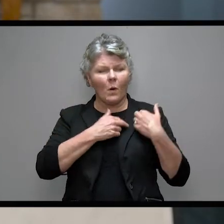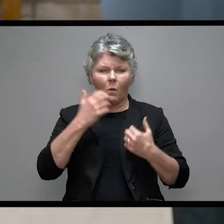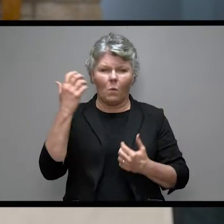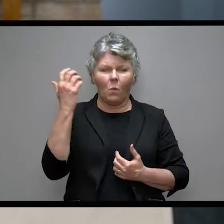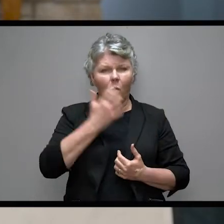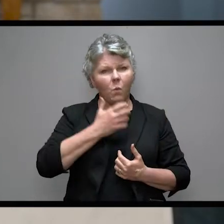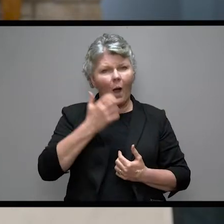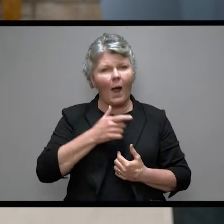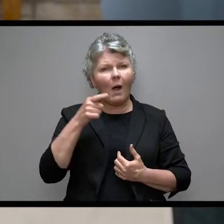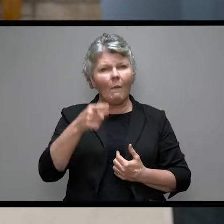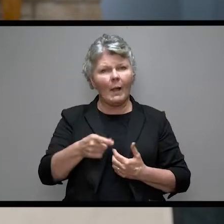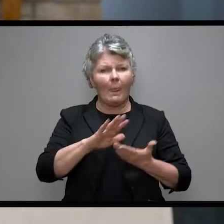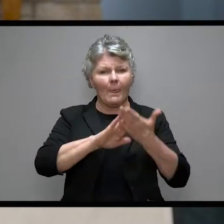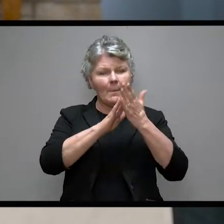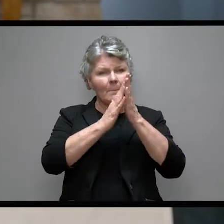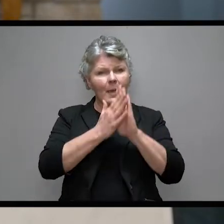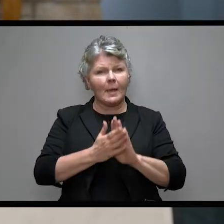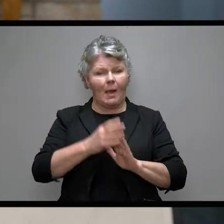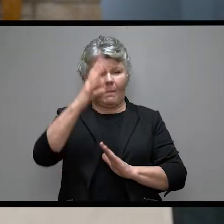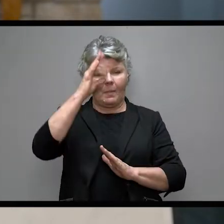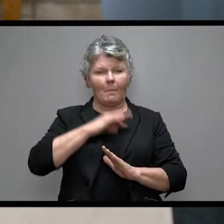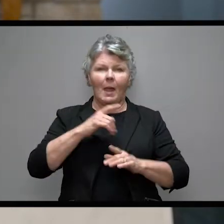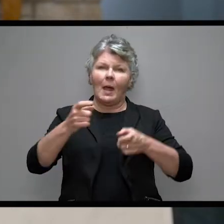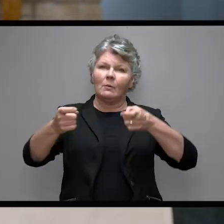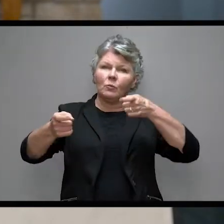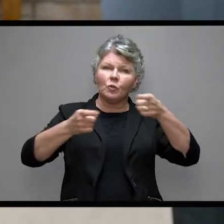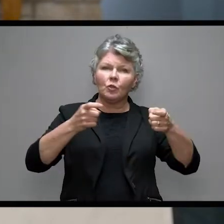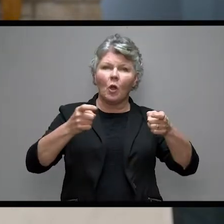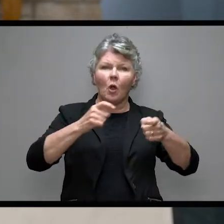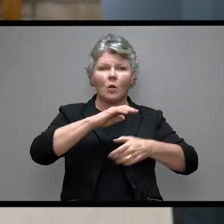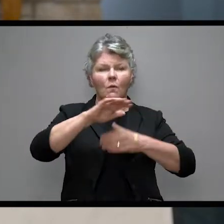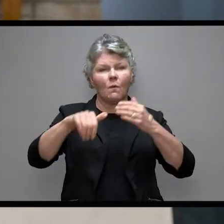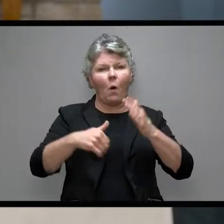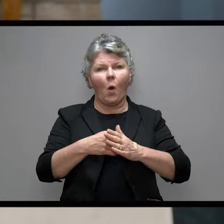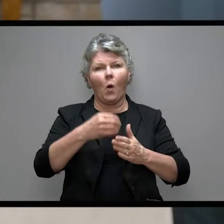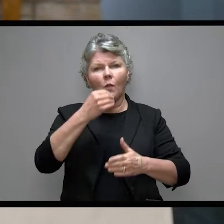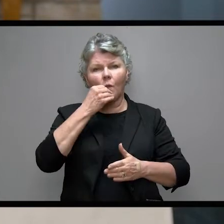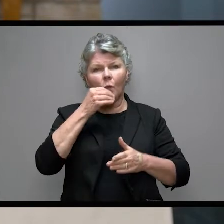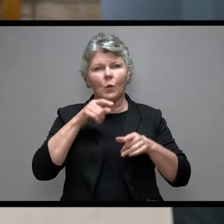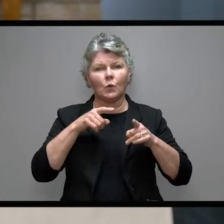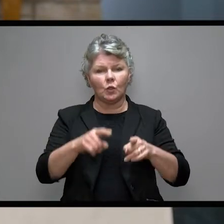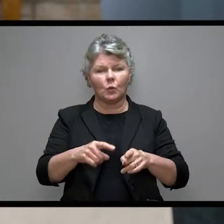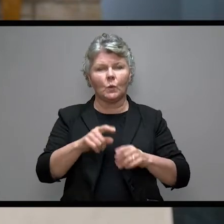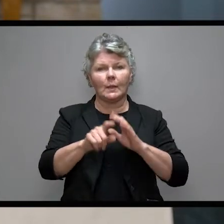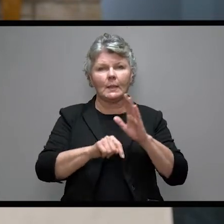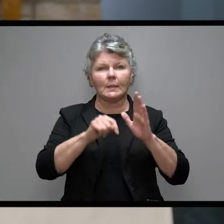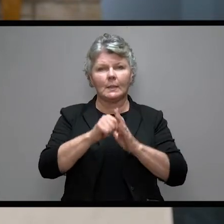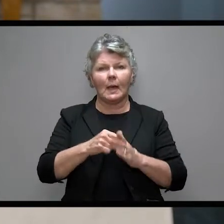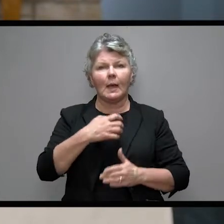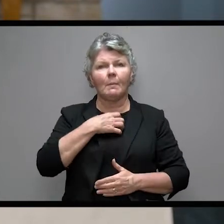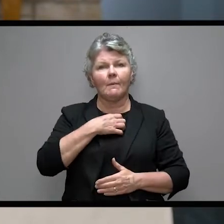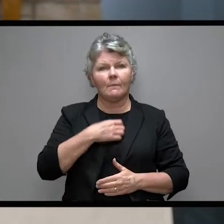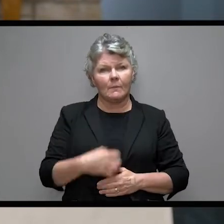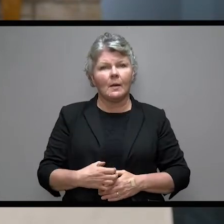He'll soon be the man in charge of all of the food during those years of famine.